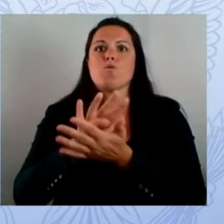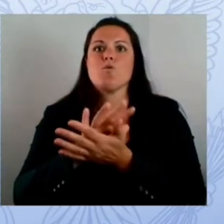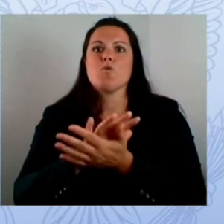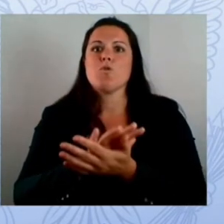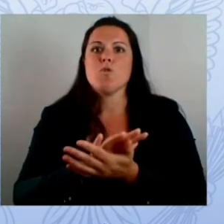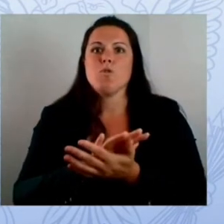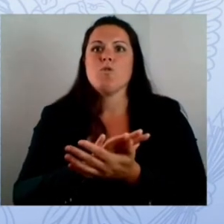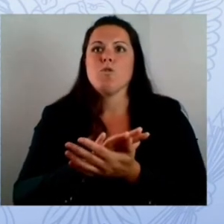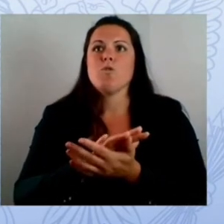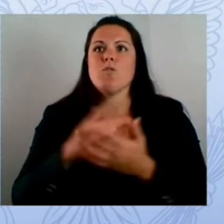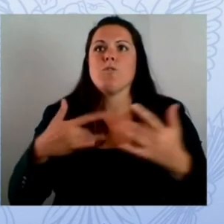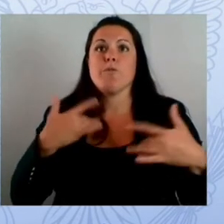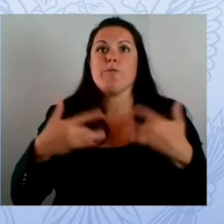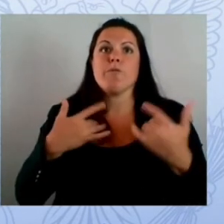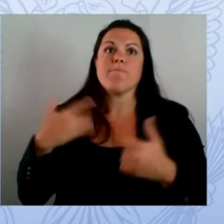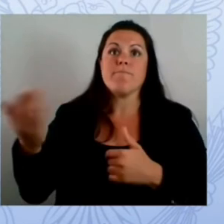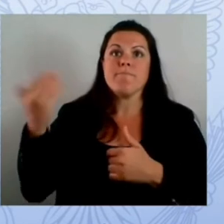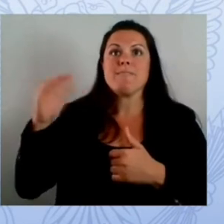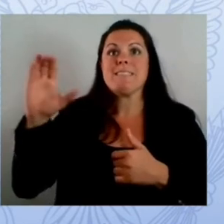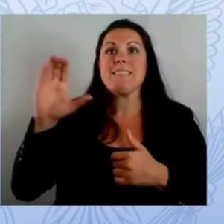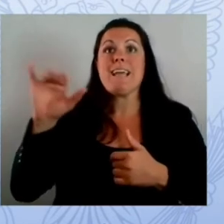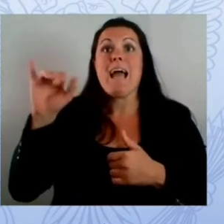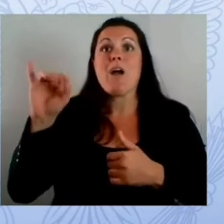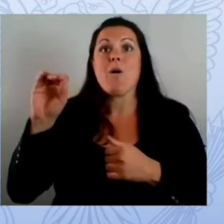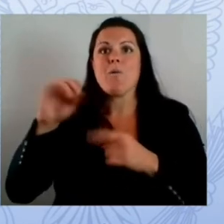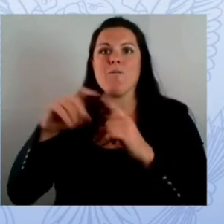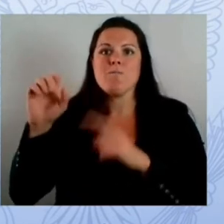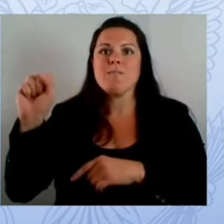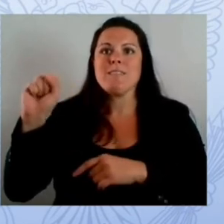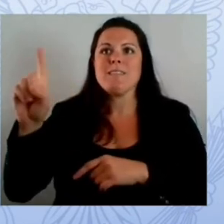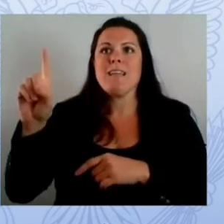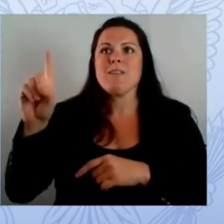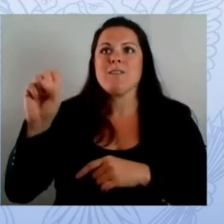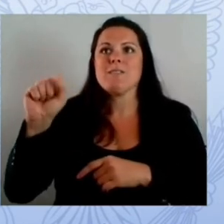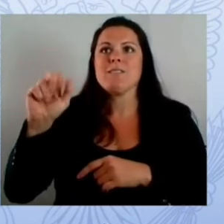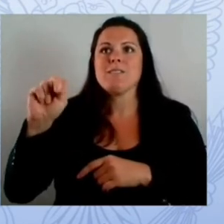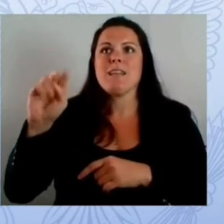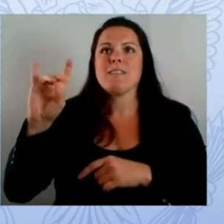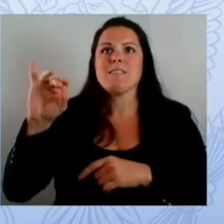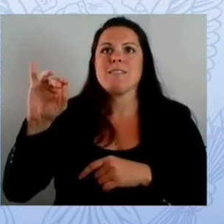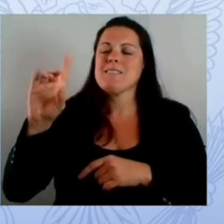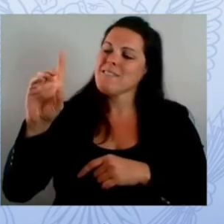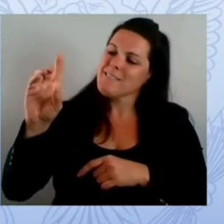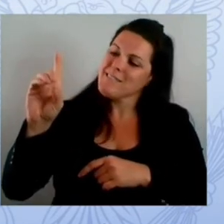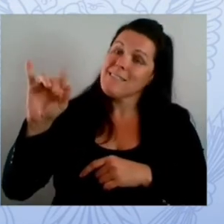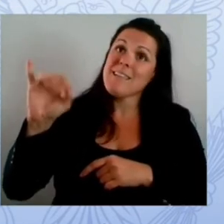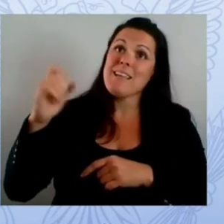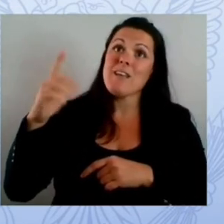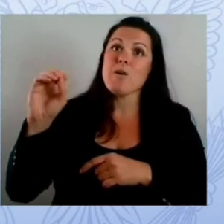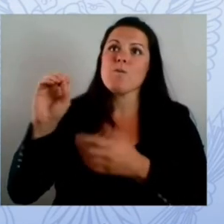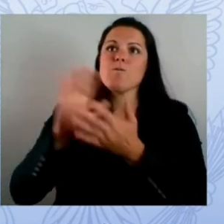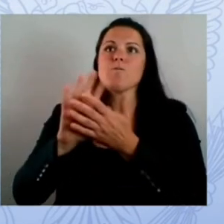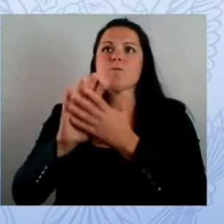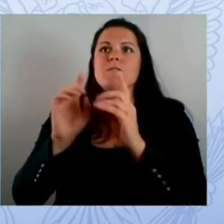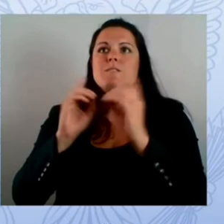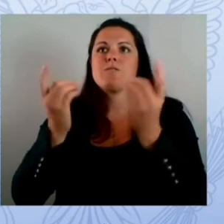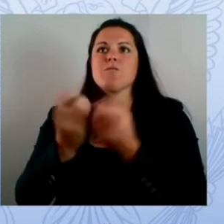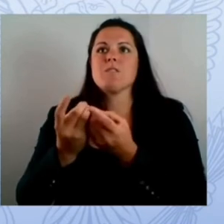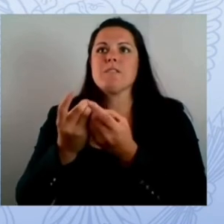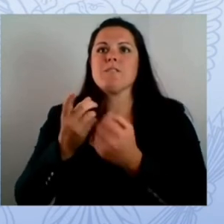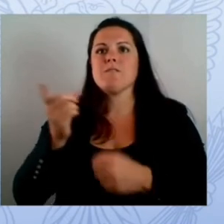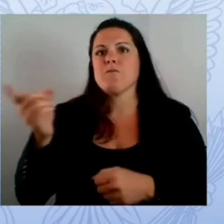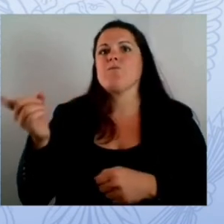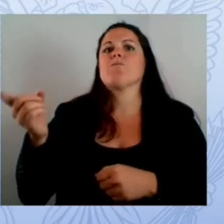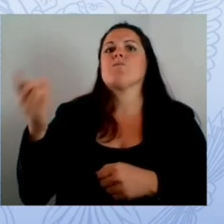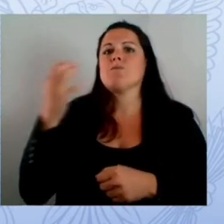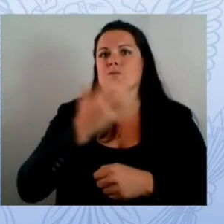yes i was superintendent in san diego unified for eight years and taught there for my whole career in san diego before coming here so you'll hear about the cio